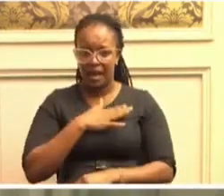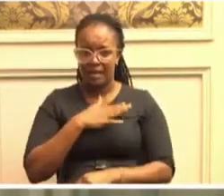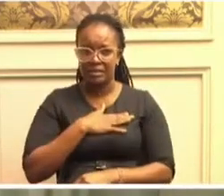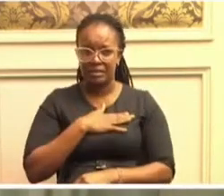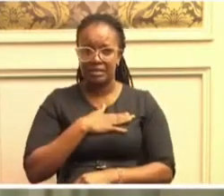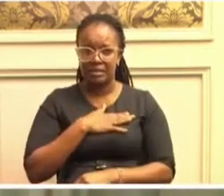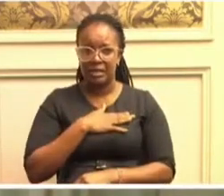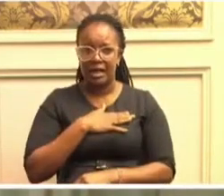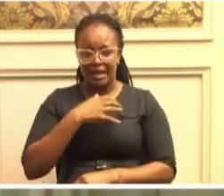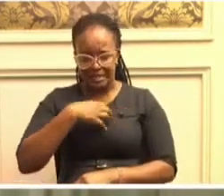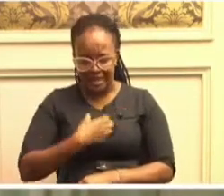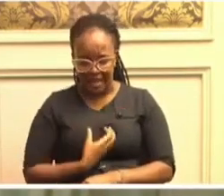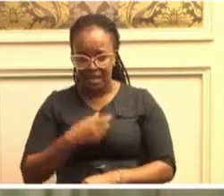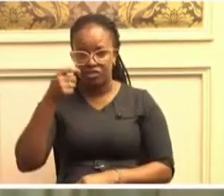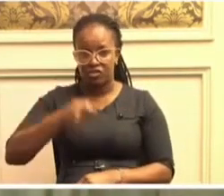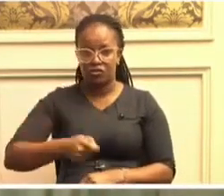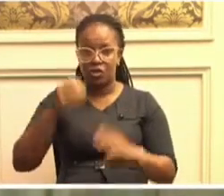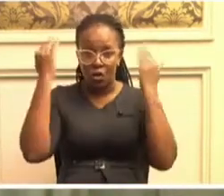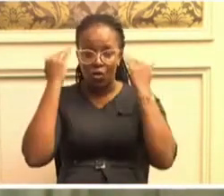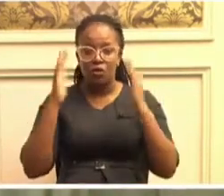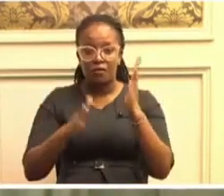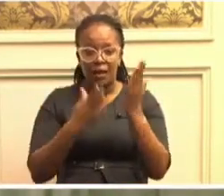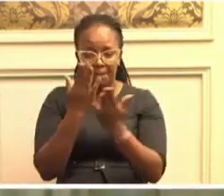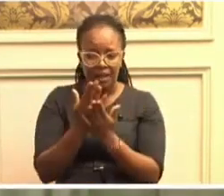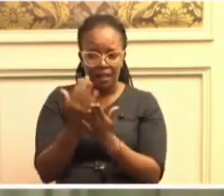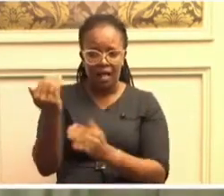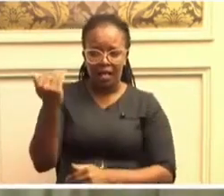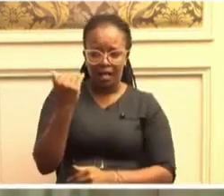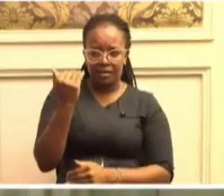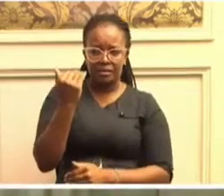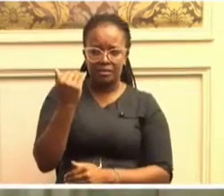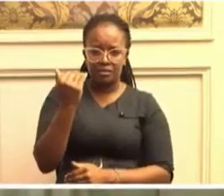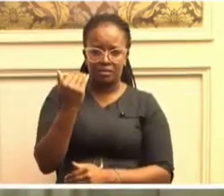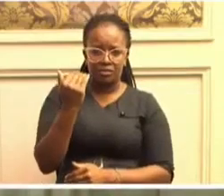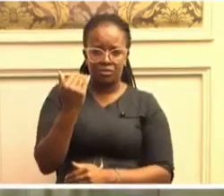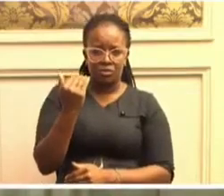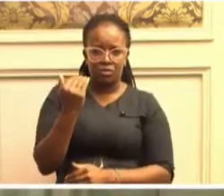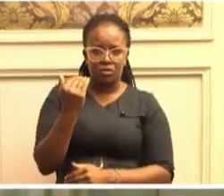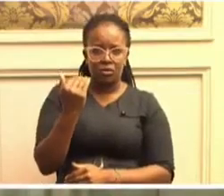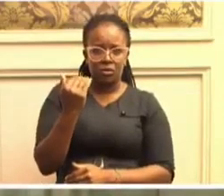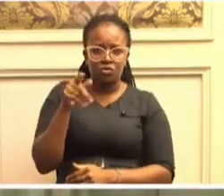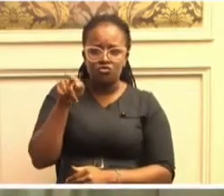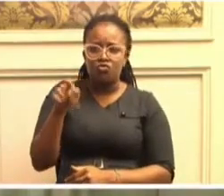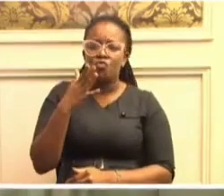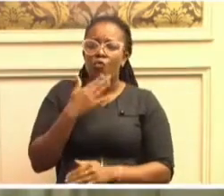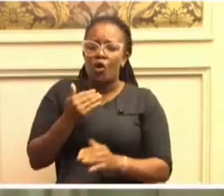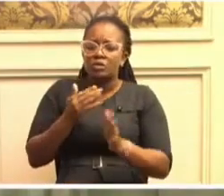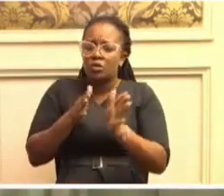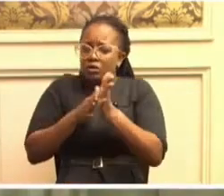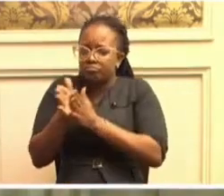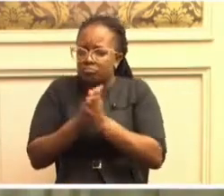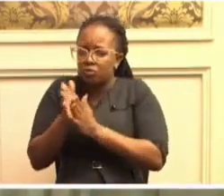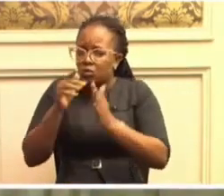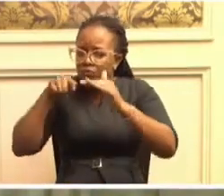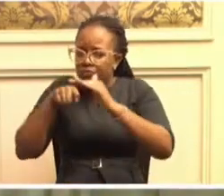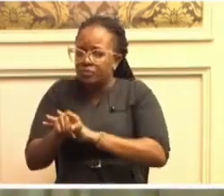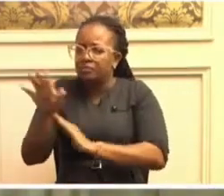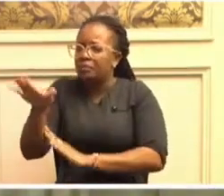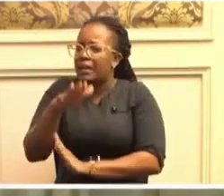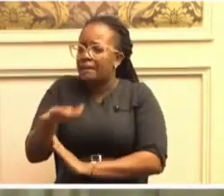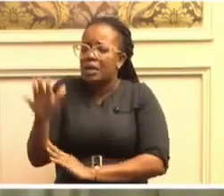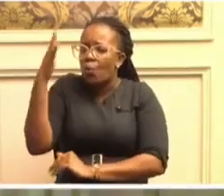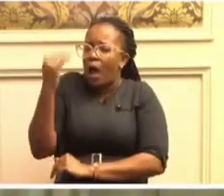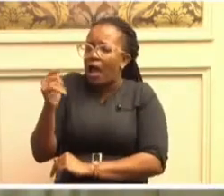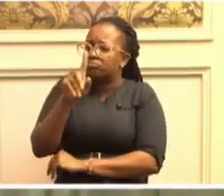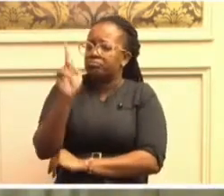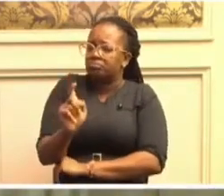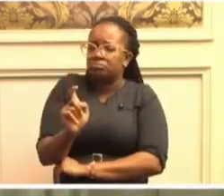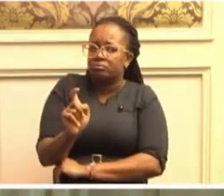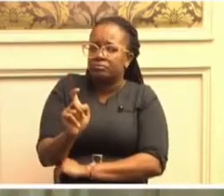the